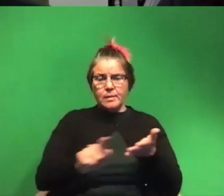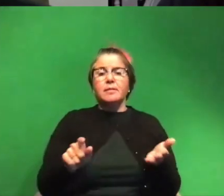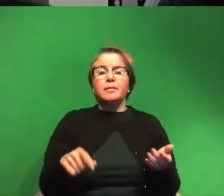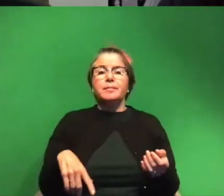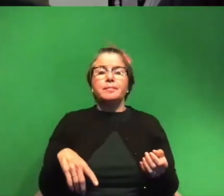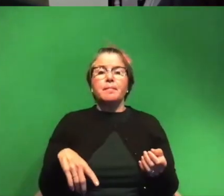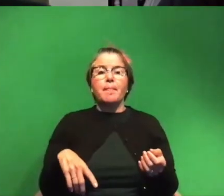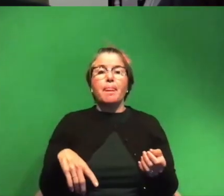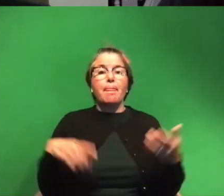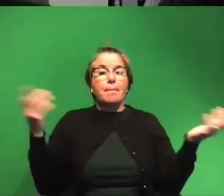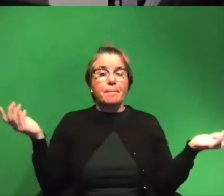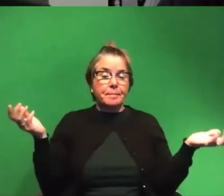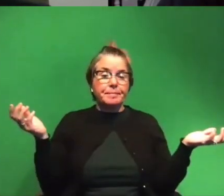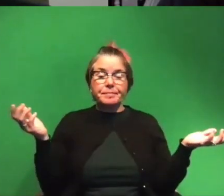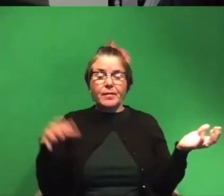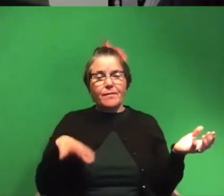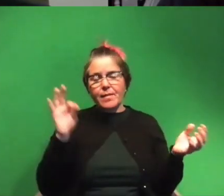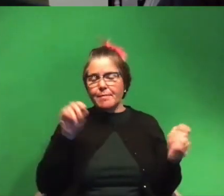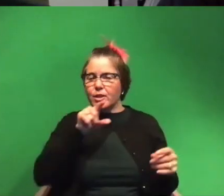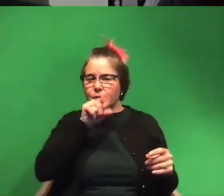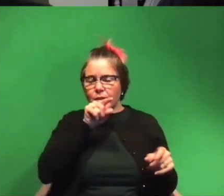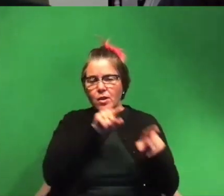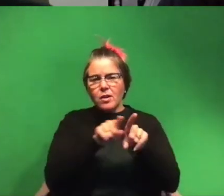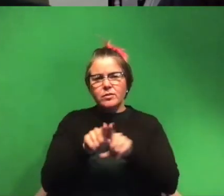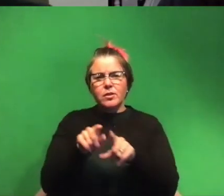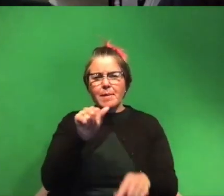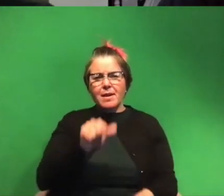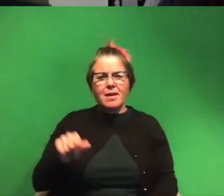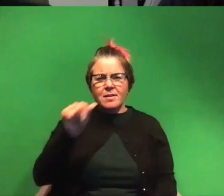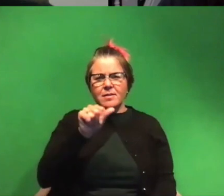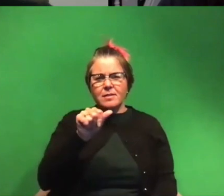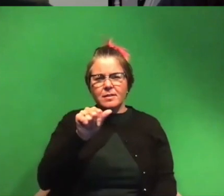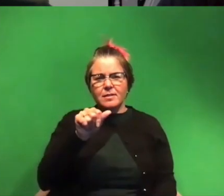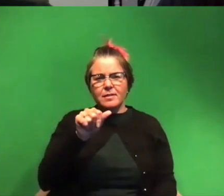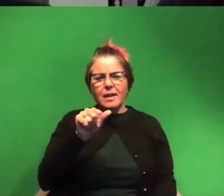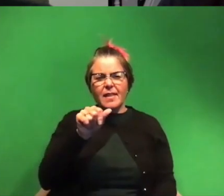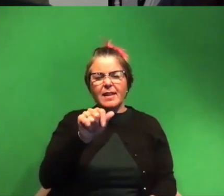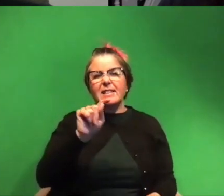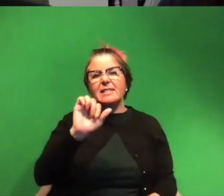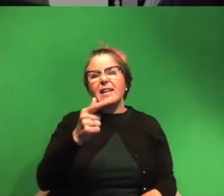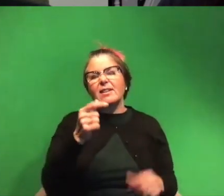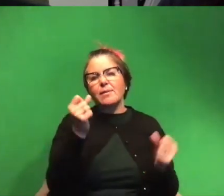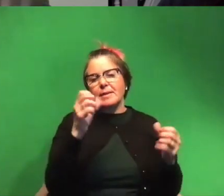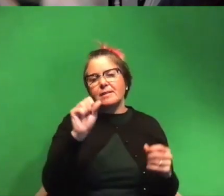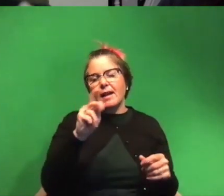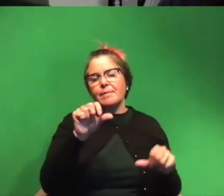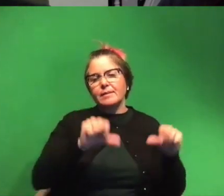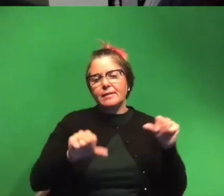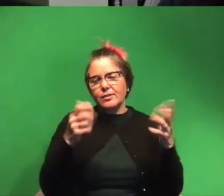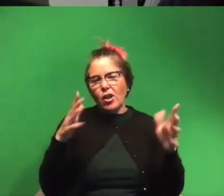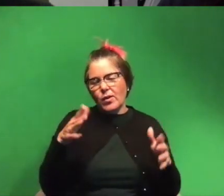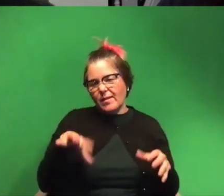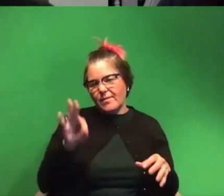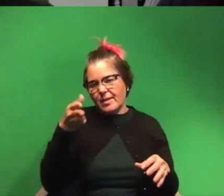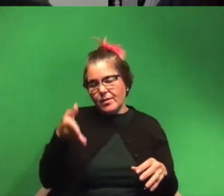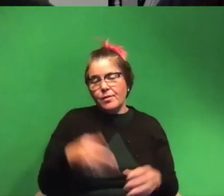and yeah i think you can find me on twitter as well my handle i think is tagged on a lot of the skype of scientists social media and so you'll find it